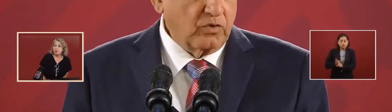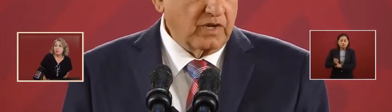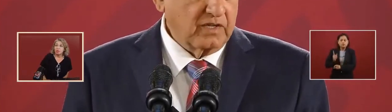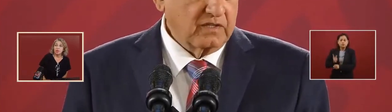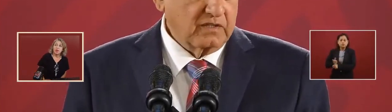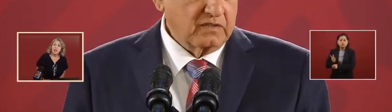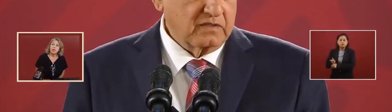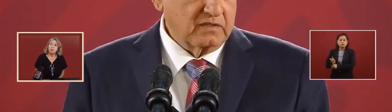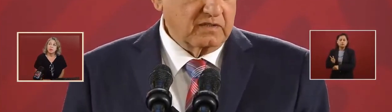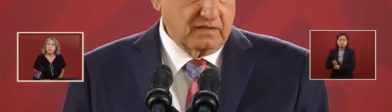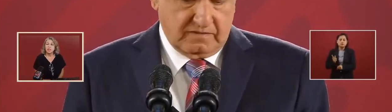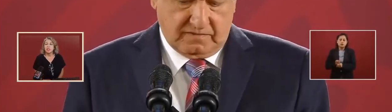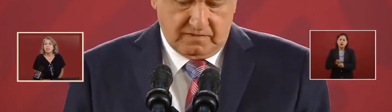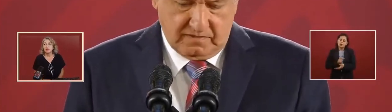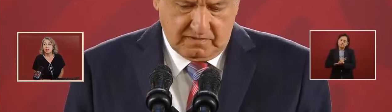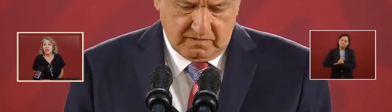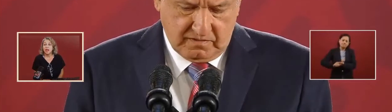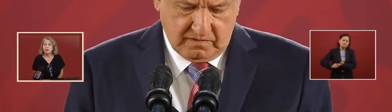now